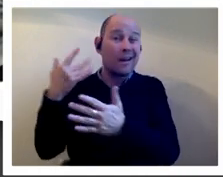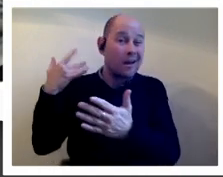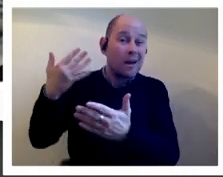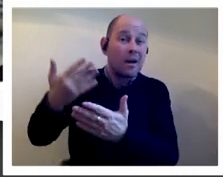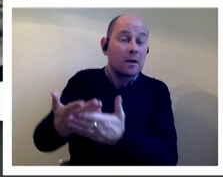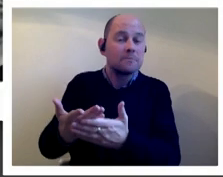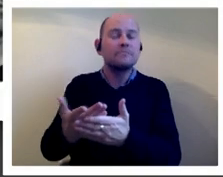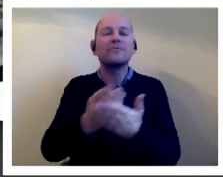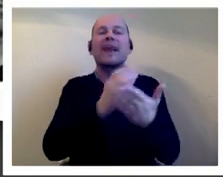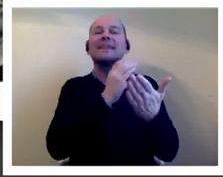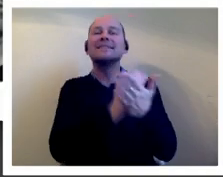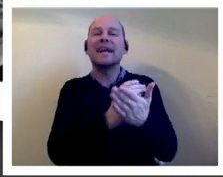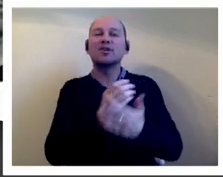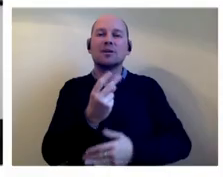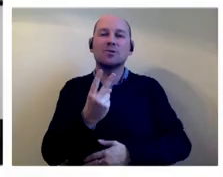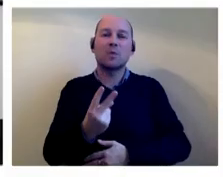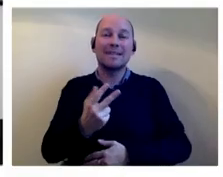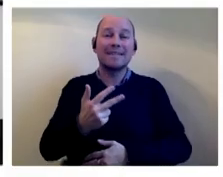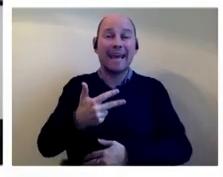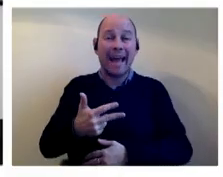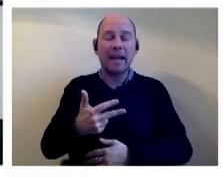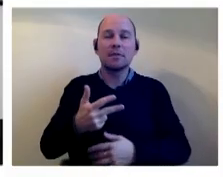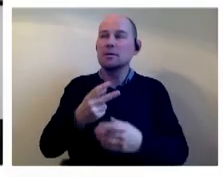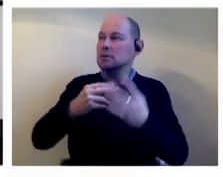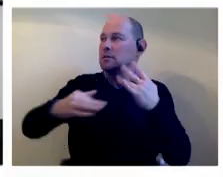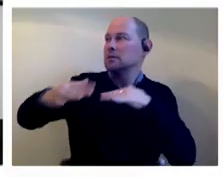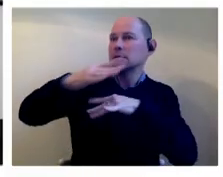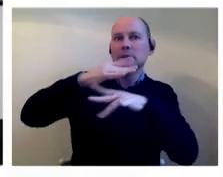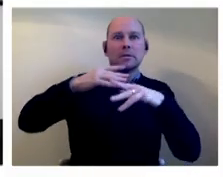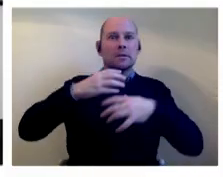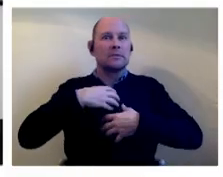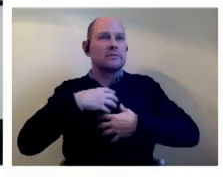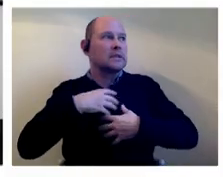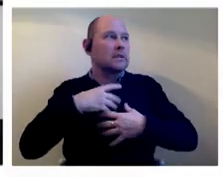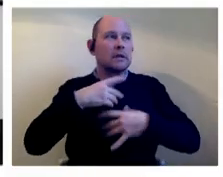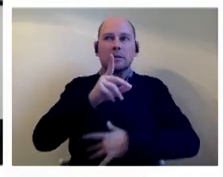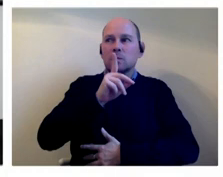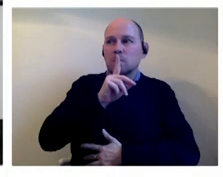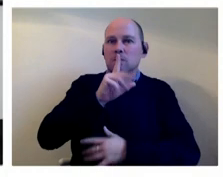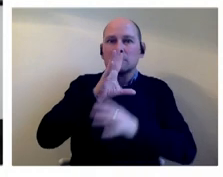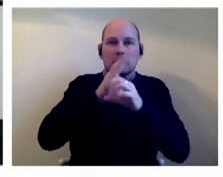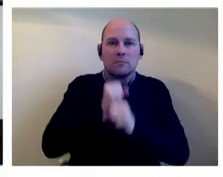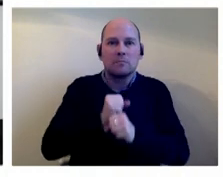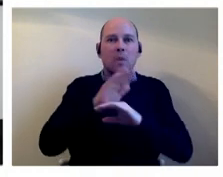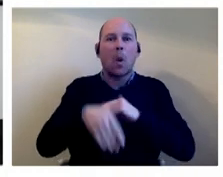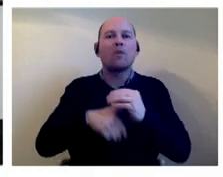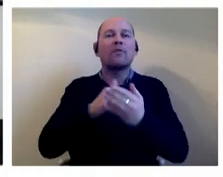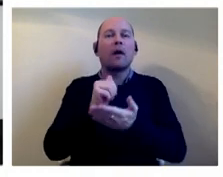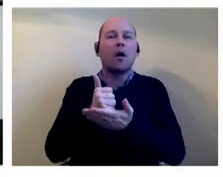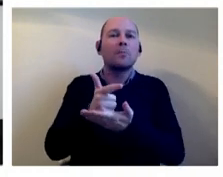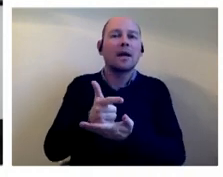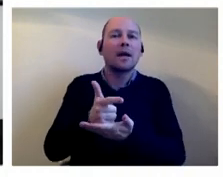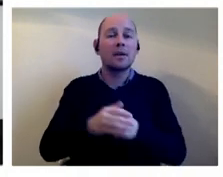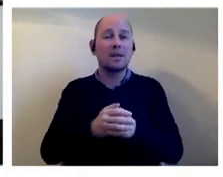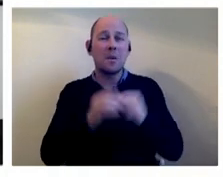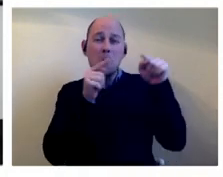28 created an atmosphere of fear and silence around homosexuality homophobic bullying became rife